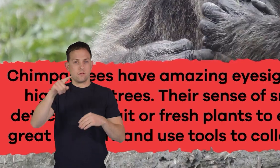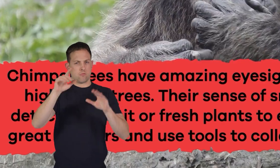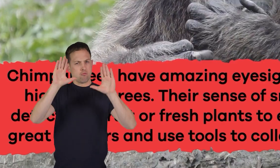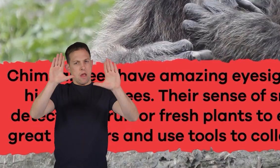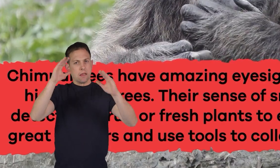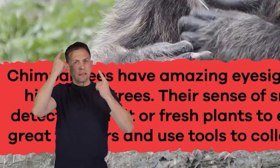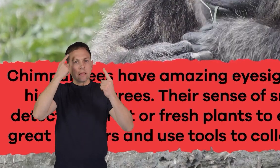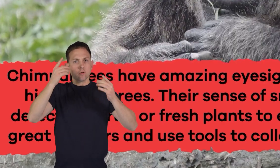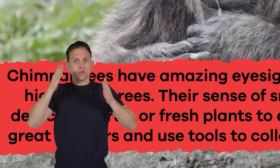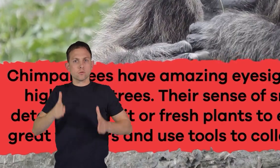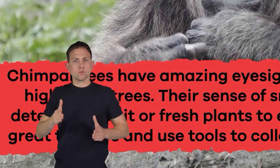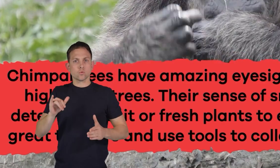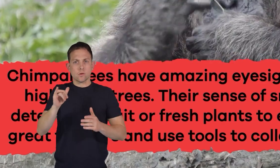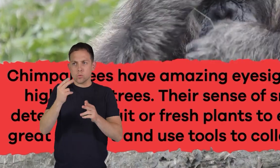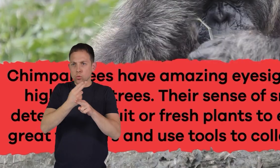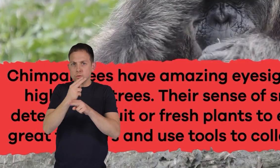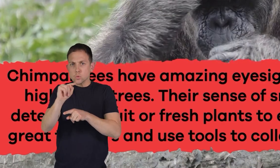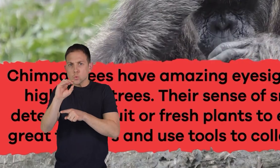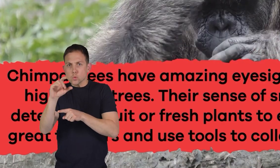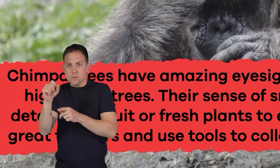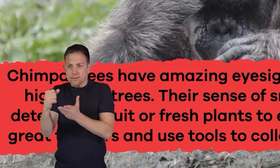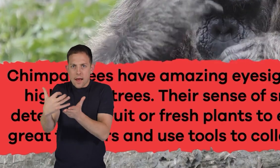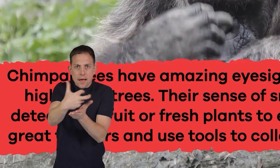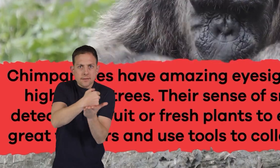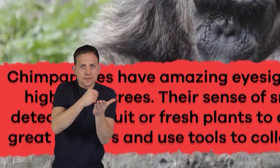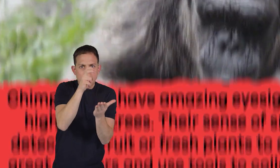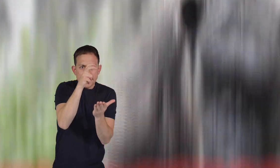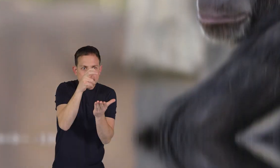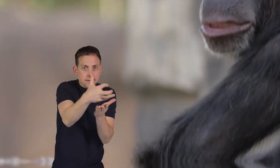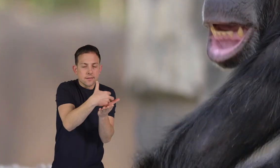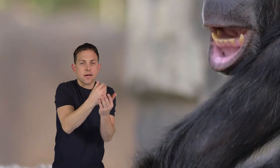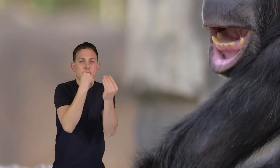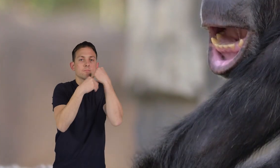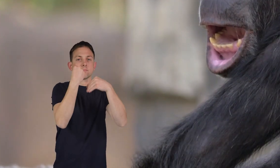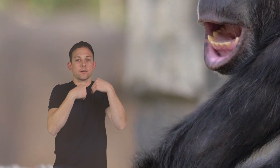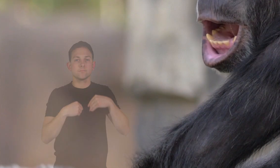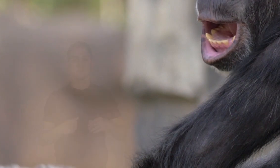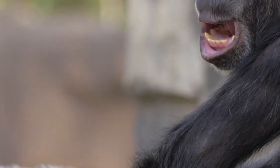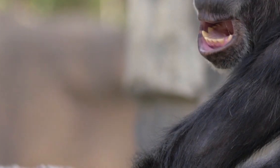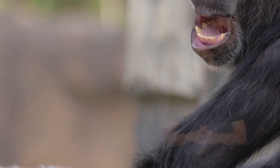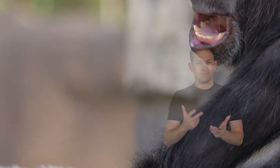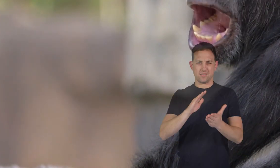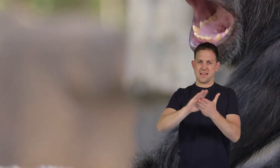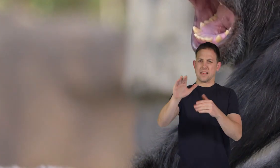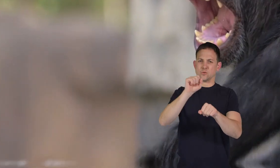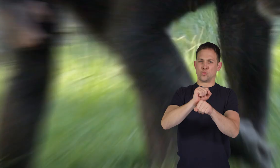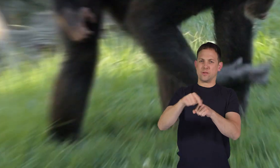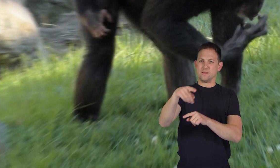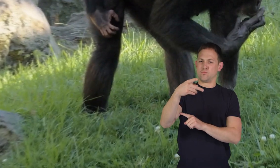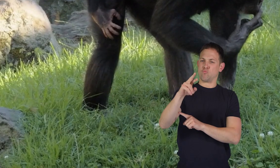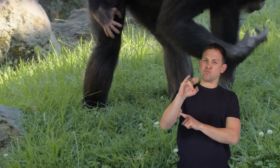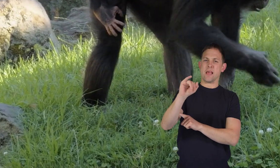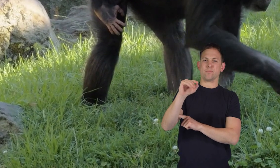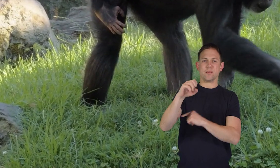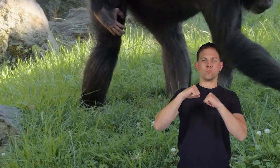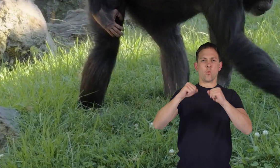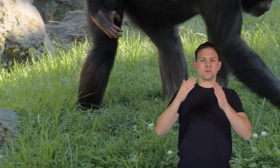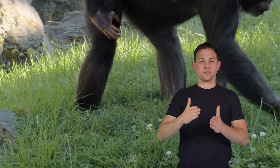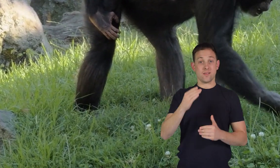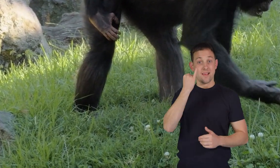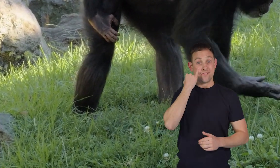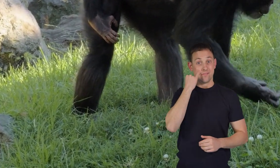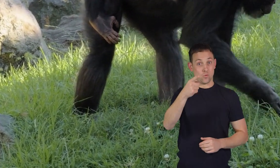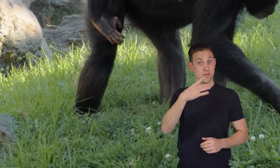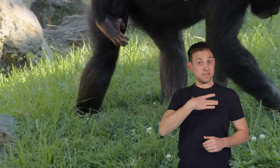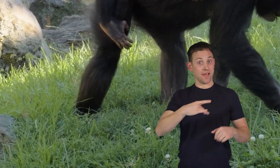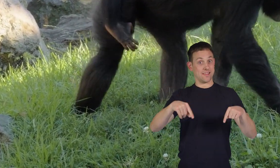thinkers and use tools to collect insects to eat nice work primate protectors if you liked this